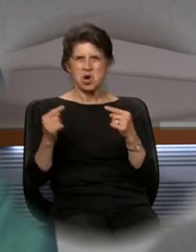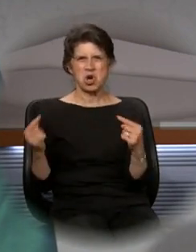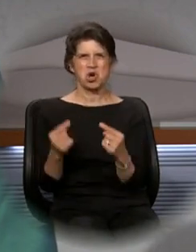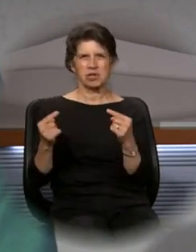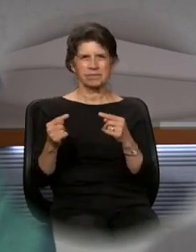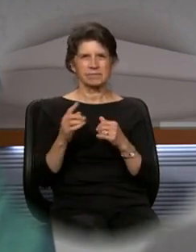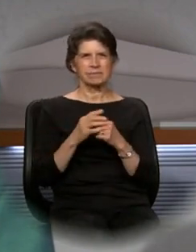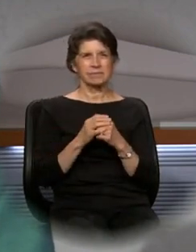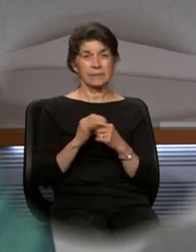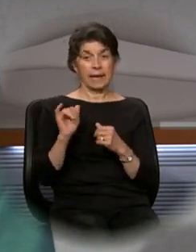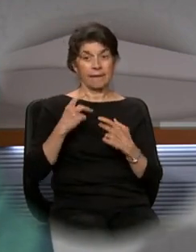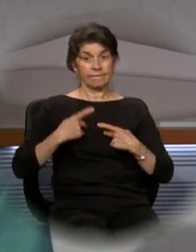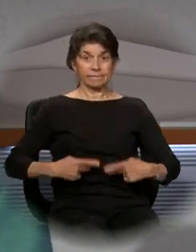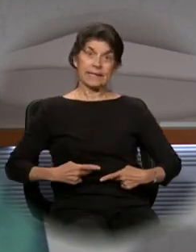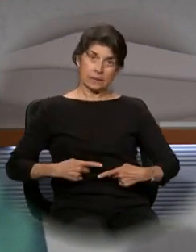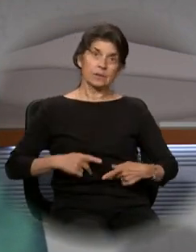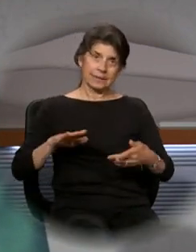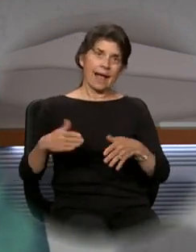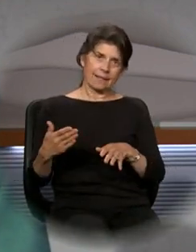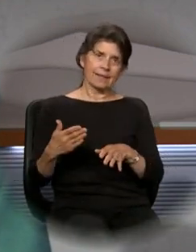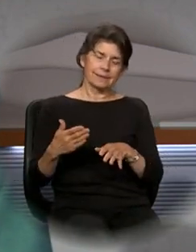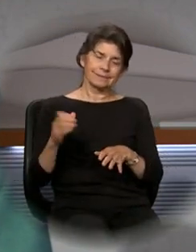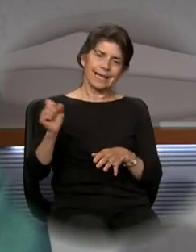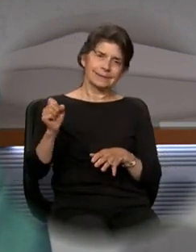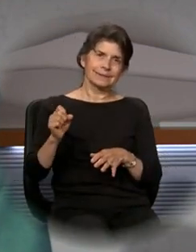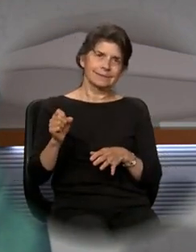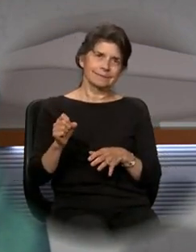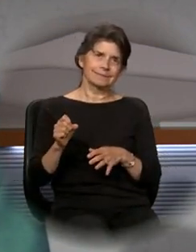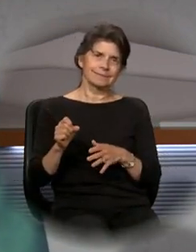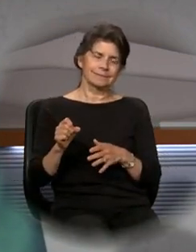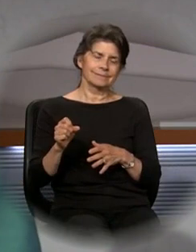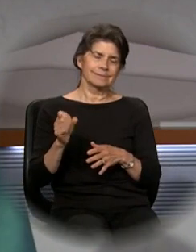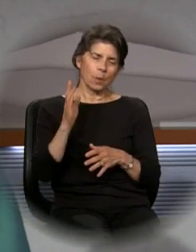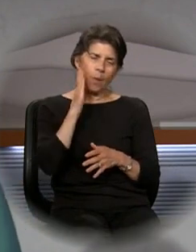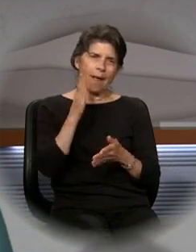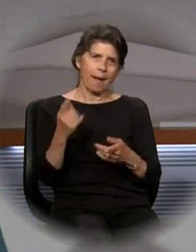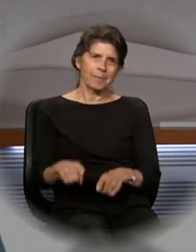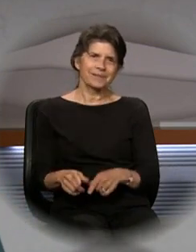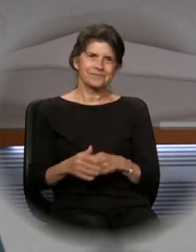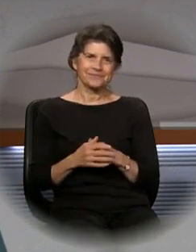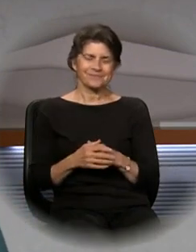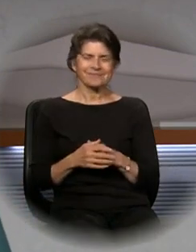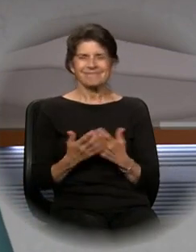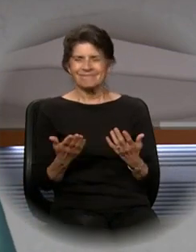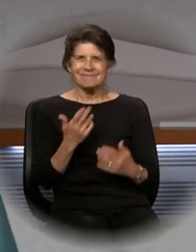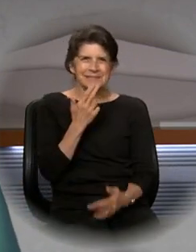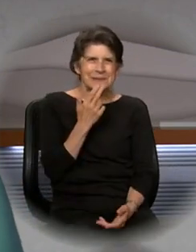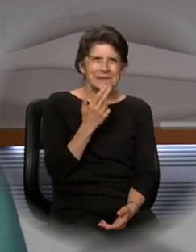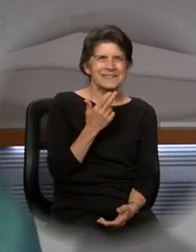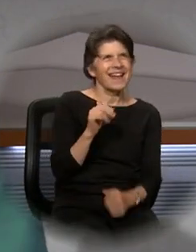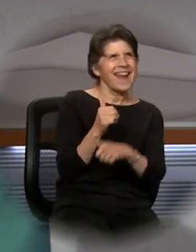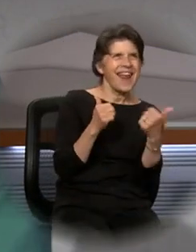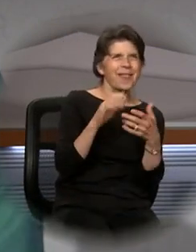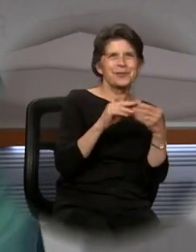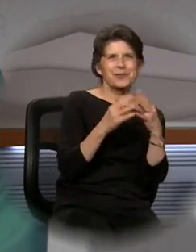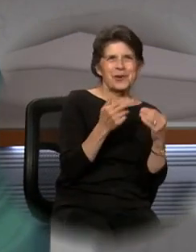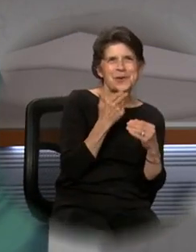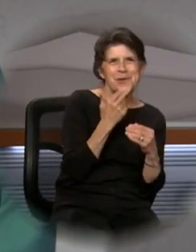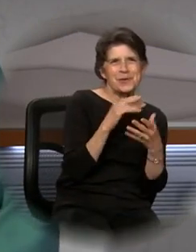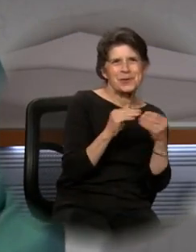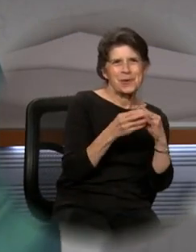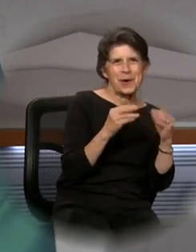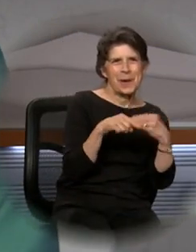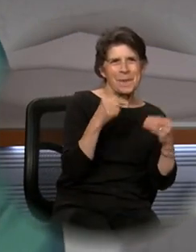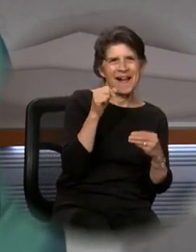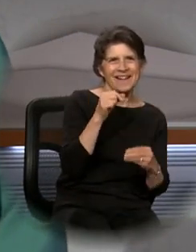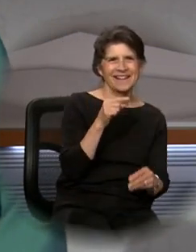as much as physical death is still very much a part of our lives. There's kind of a cute story, an Irish story, of a Father Mackenzie who